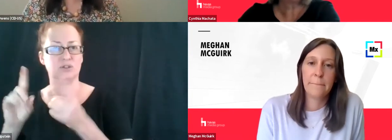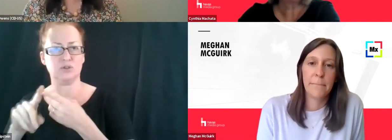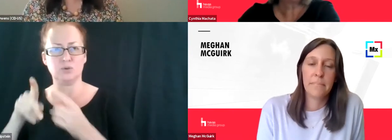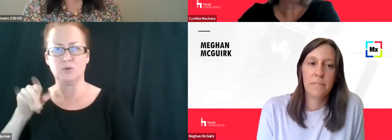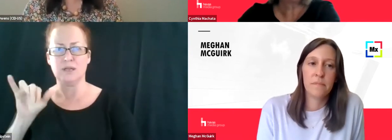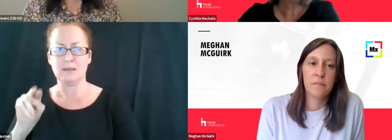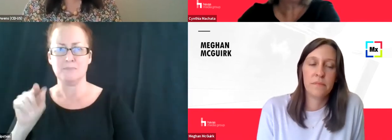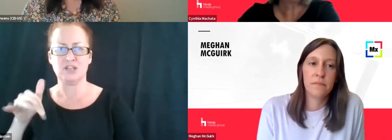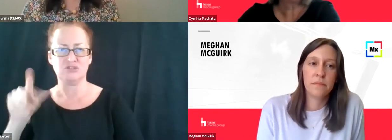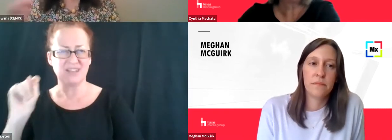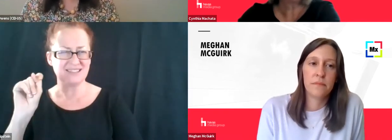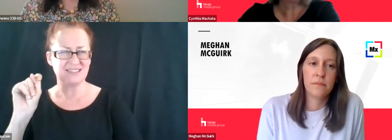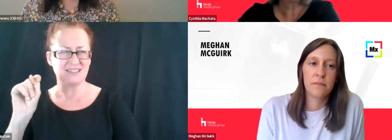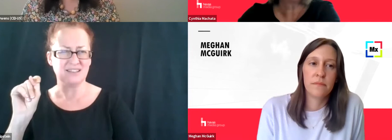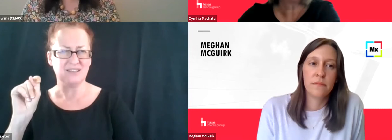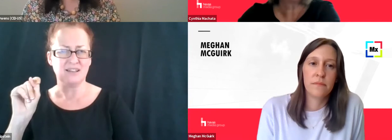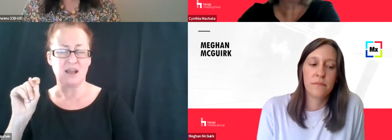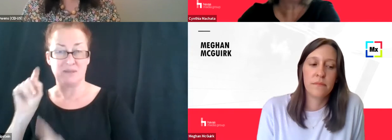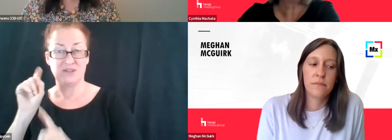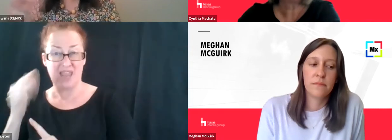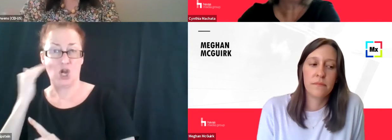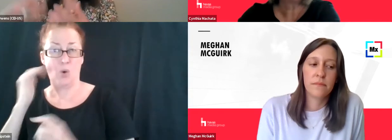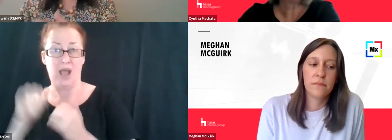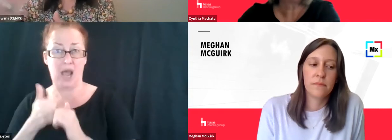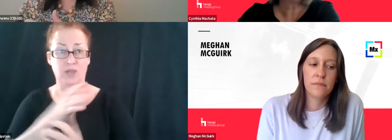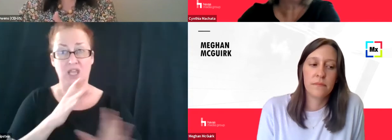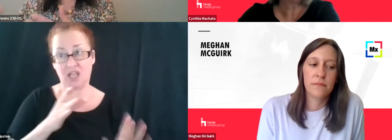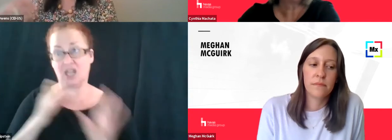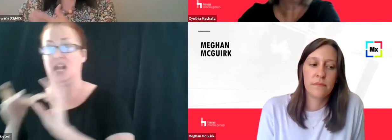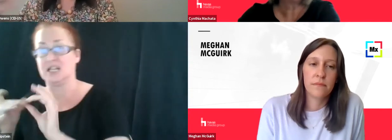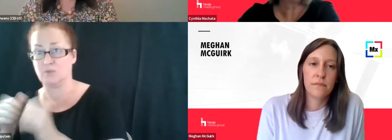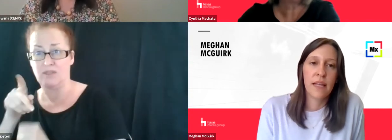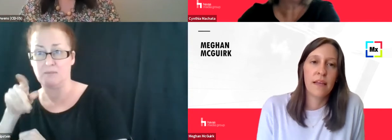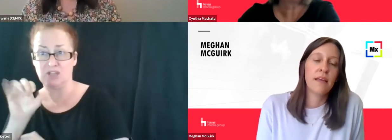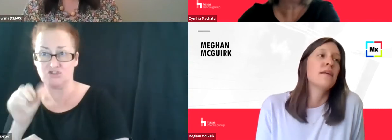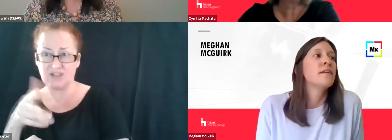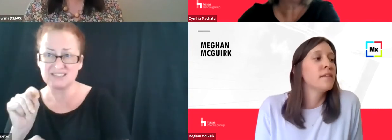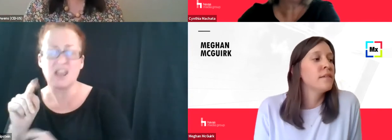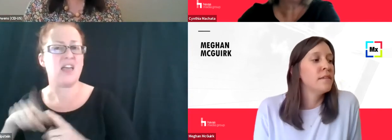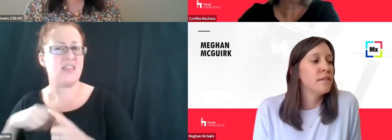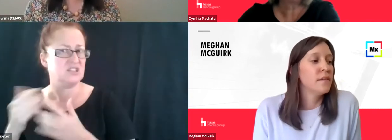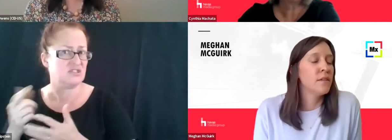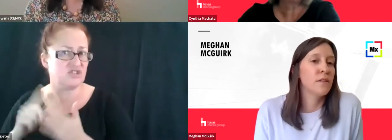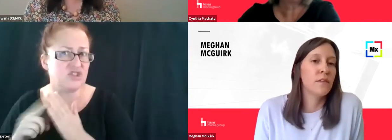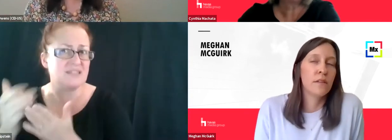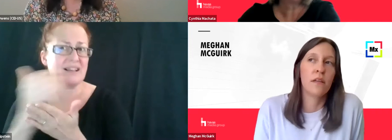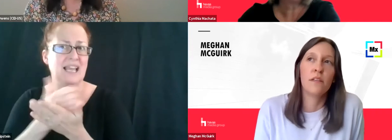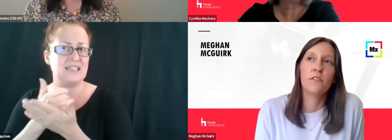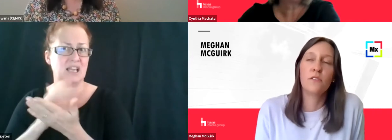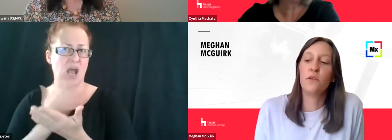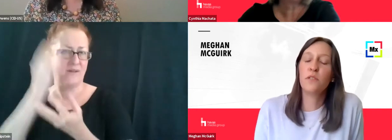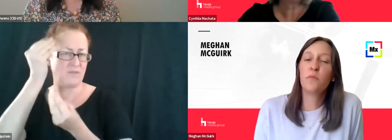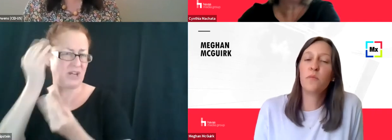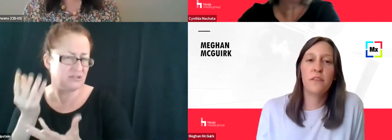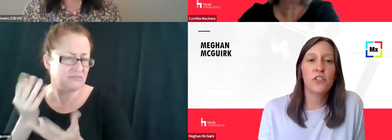how we got there and then, and then just starts collecting as we continue to engage on Pinterest.